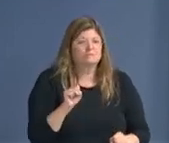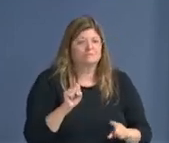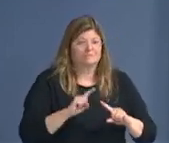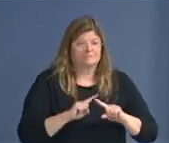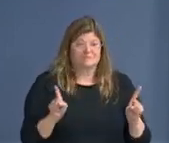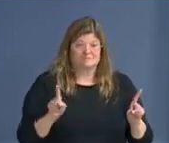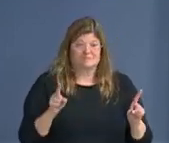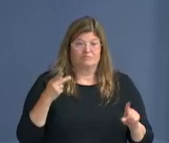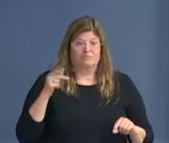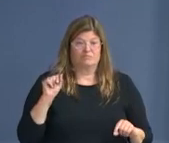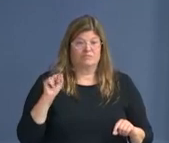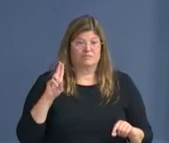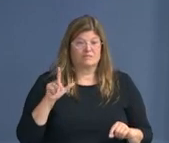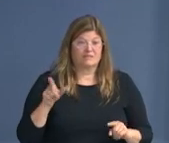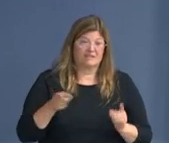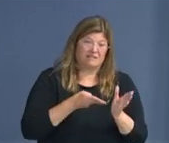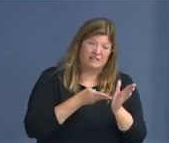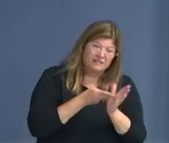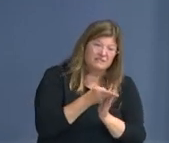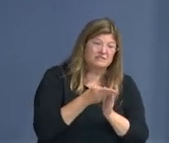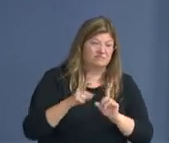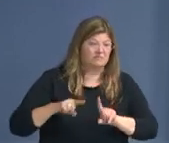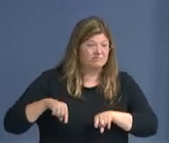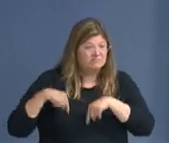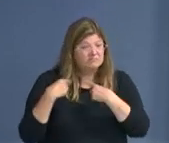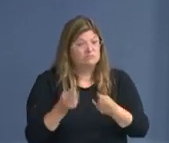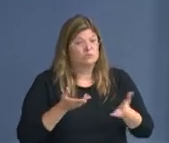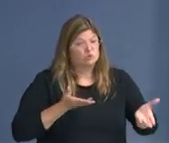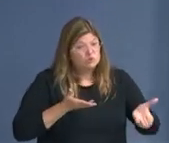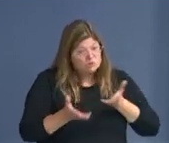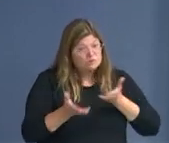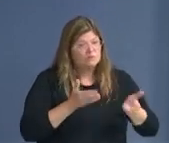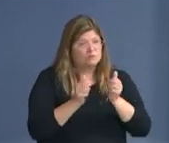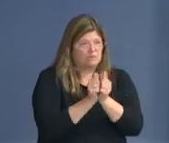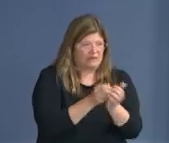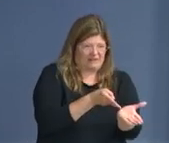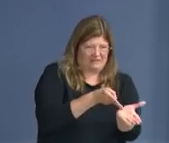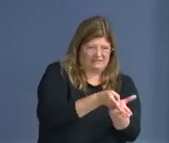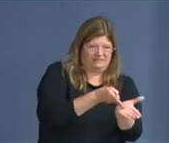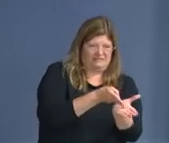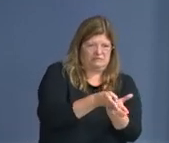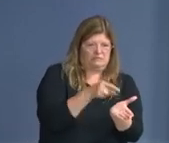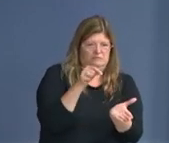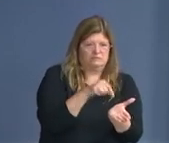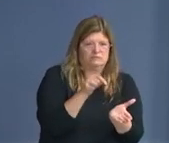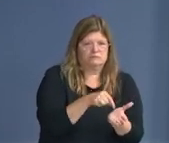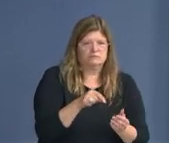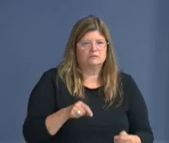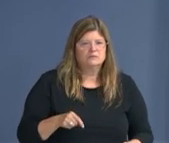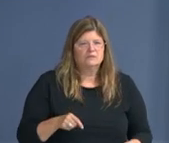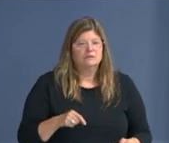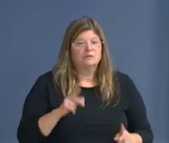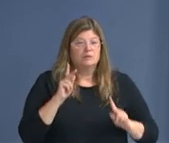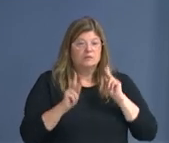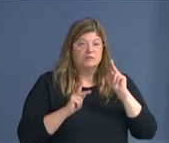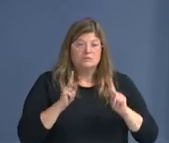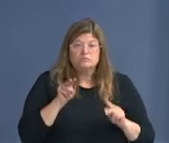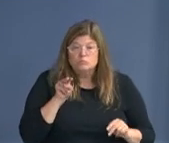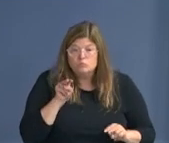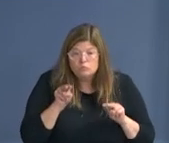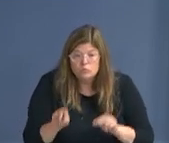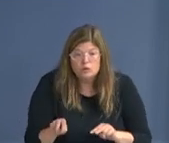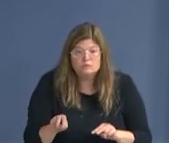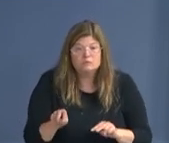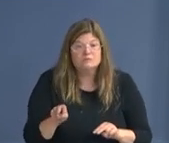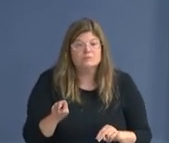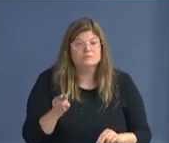honest, um, and he has served with integrity and the people, um, who watch him, nightly or